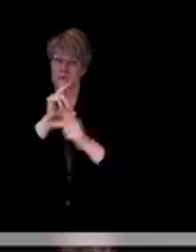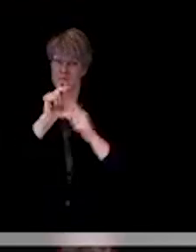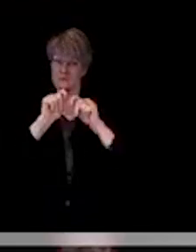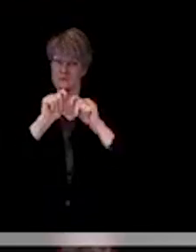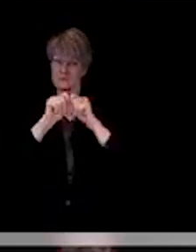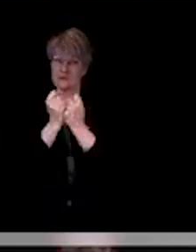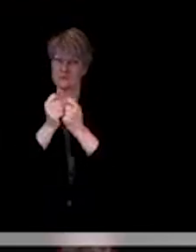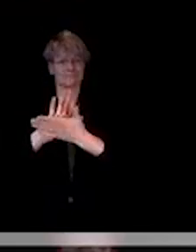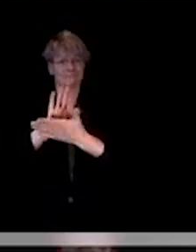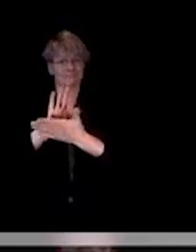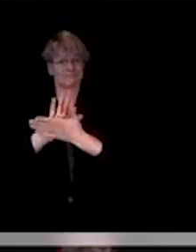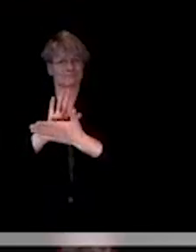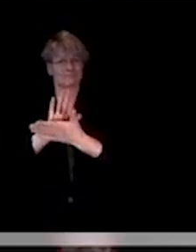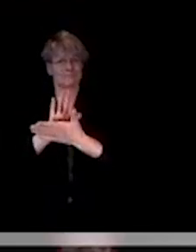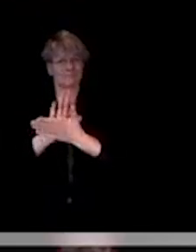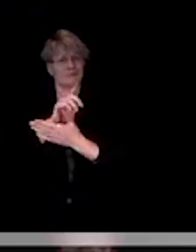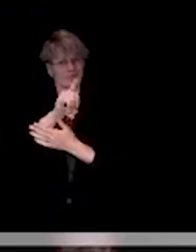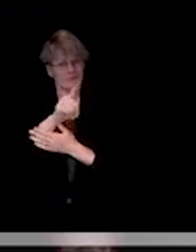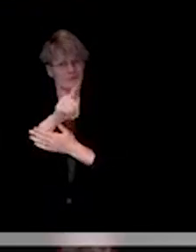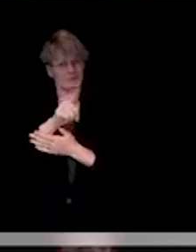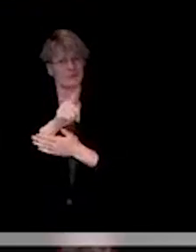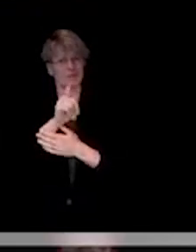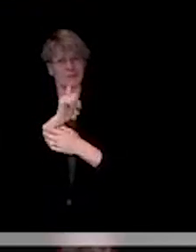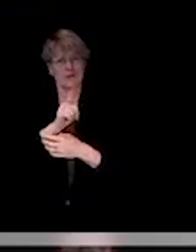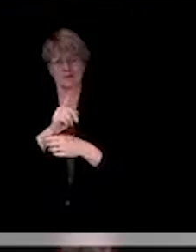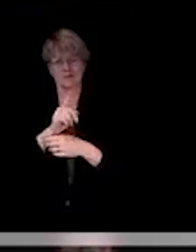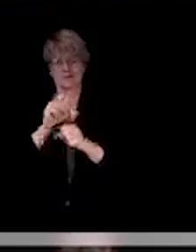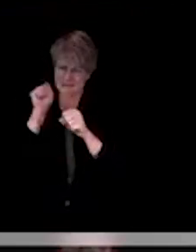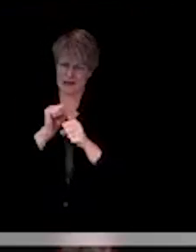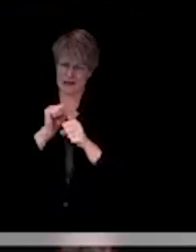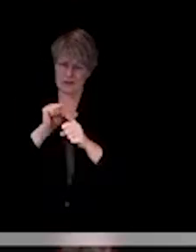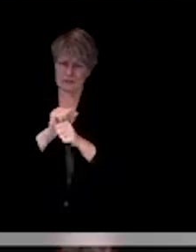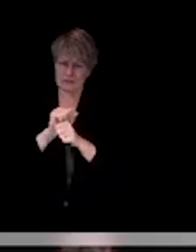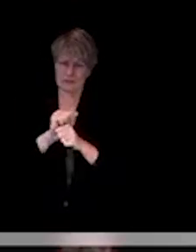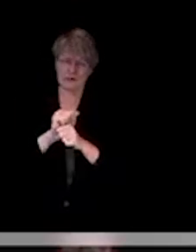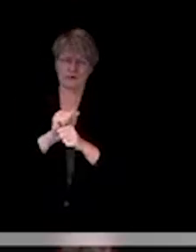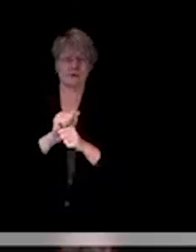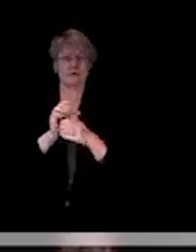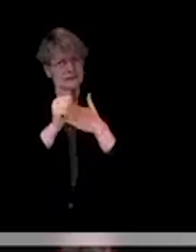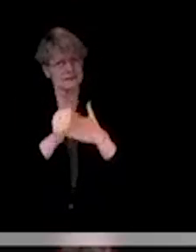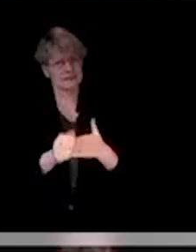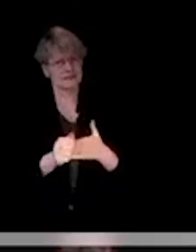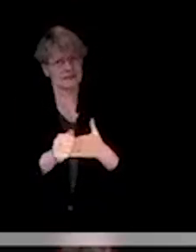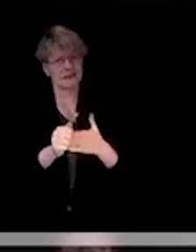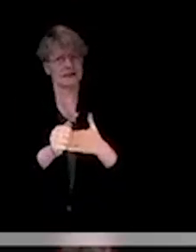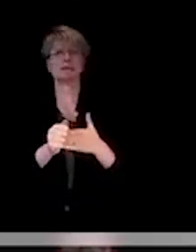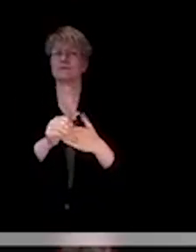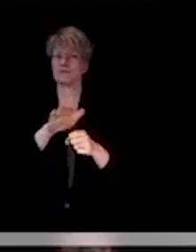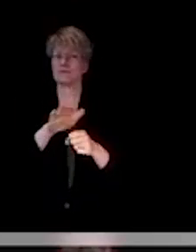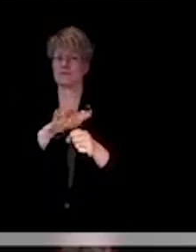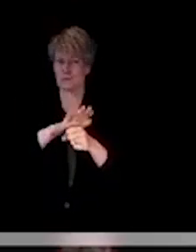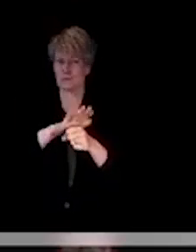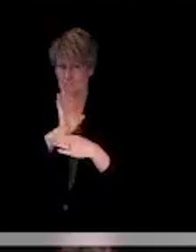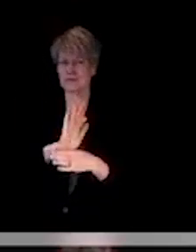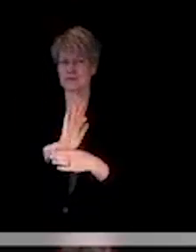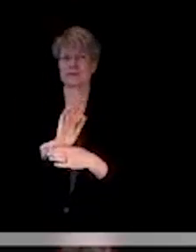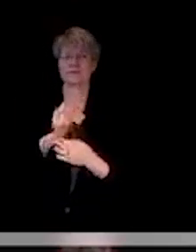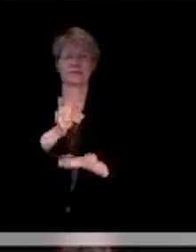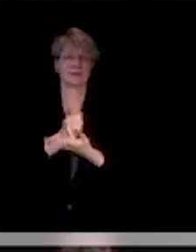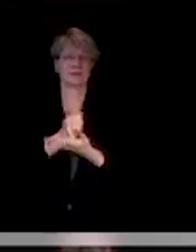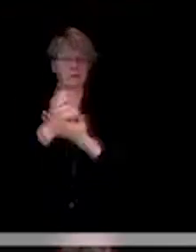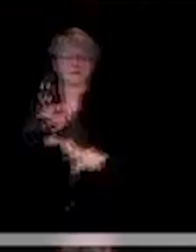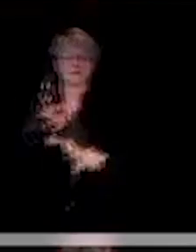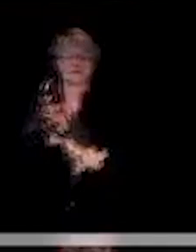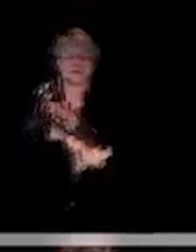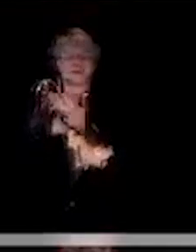give guidance to those different areas and find ways in which they can be safe and open up. And I'm just excited to see